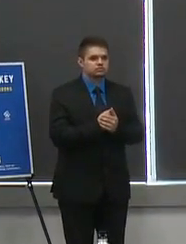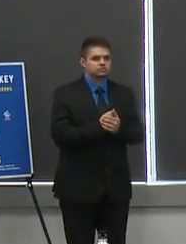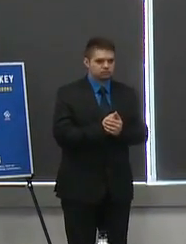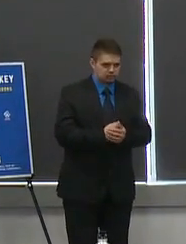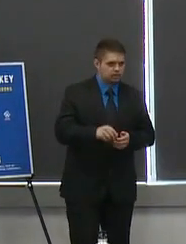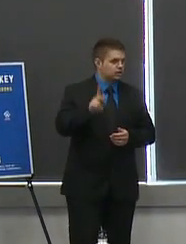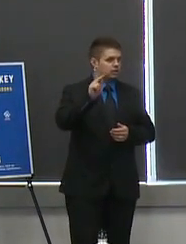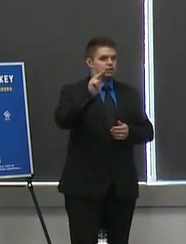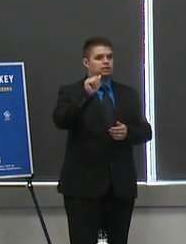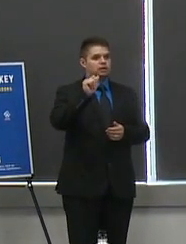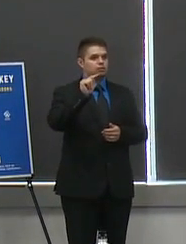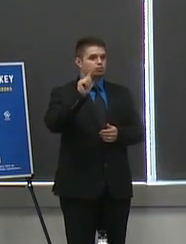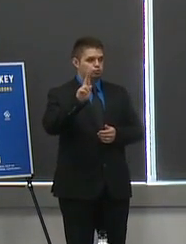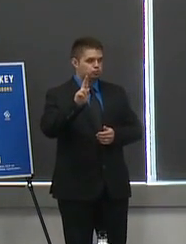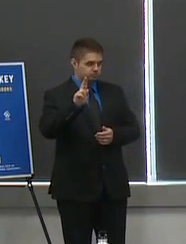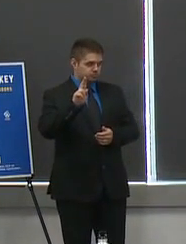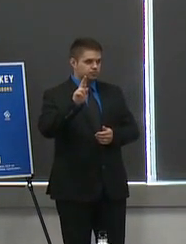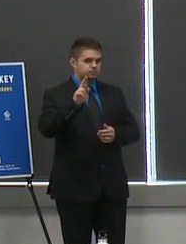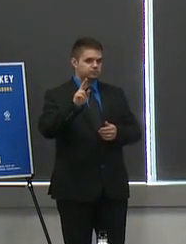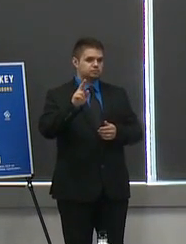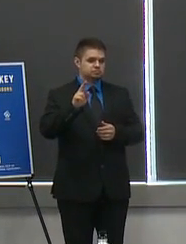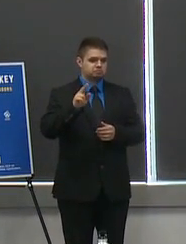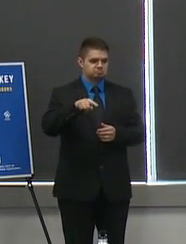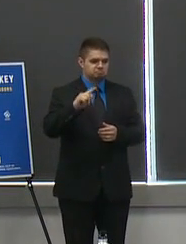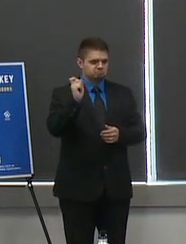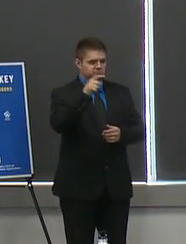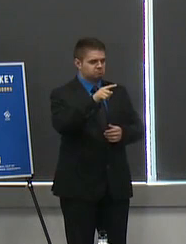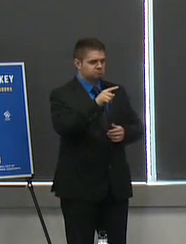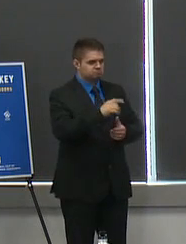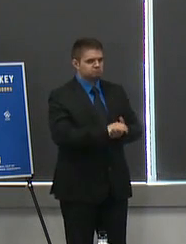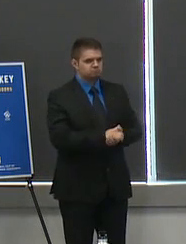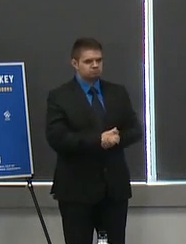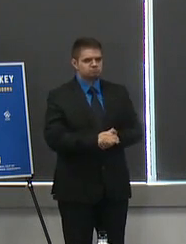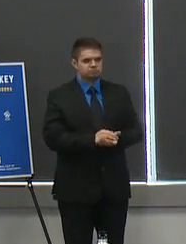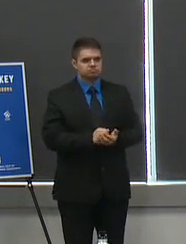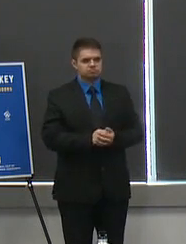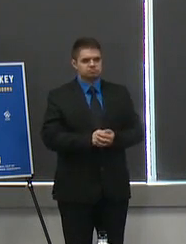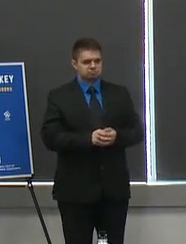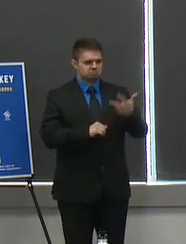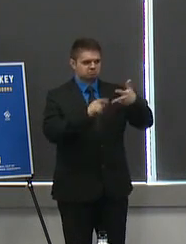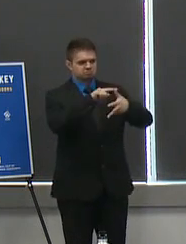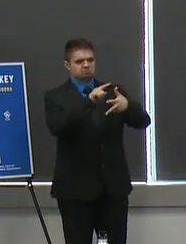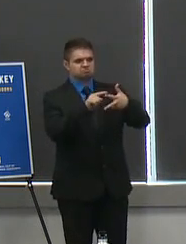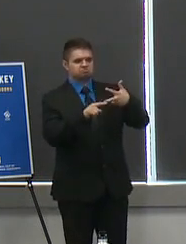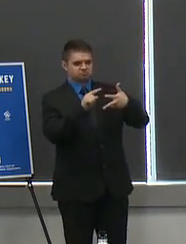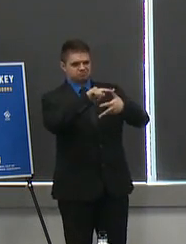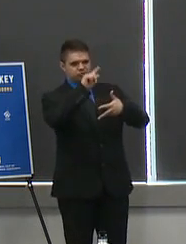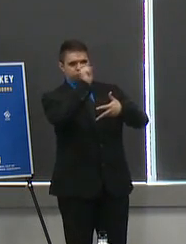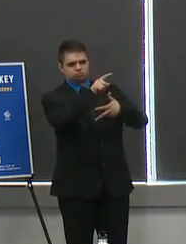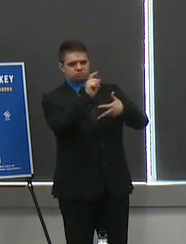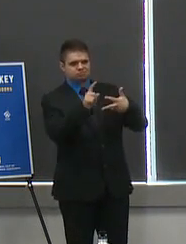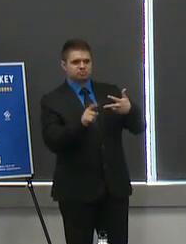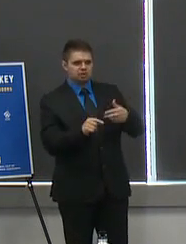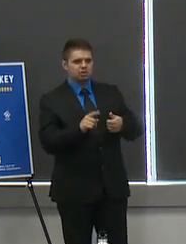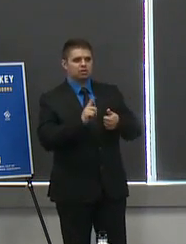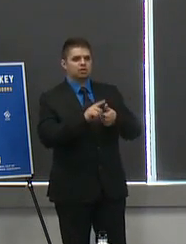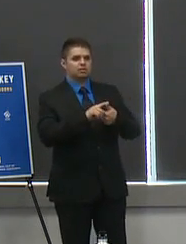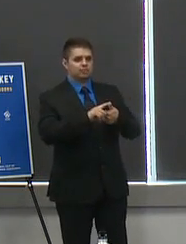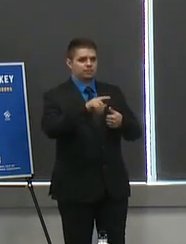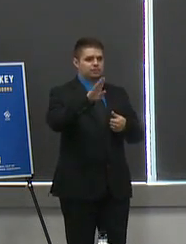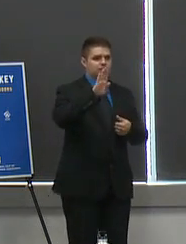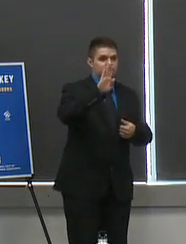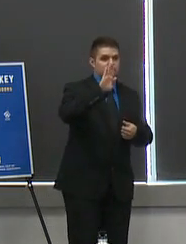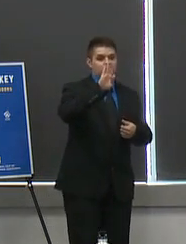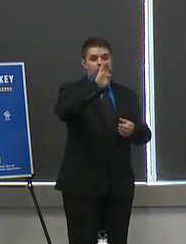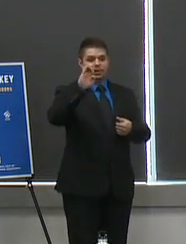yeah i kind of sort of three points i wanted to ask you about with this be the key study where are the